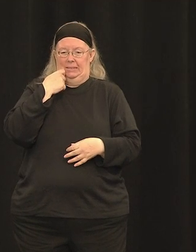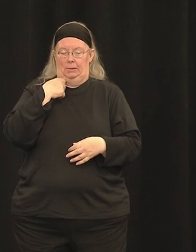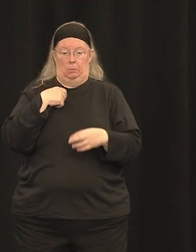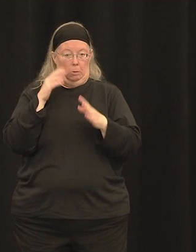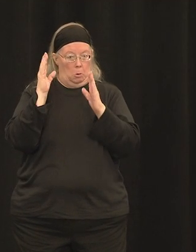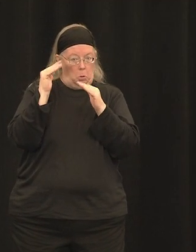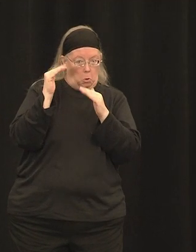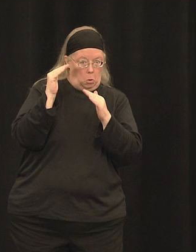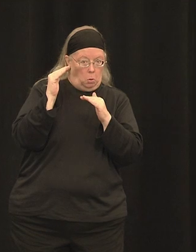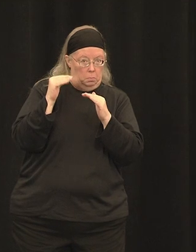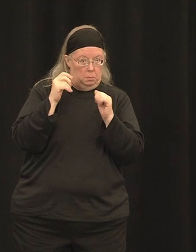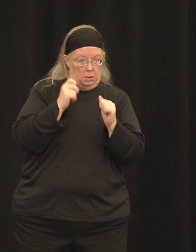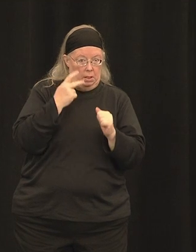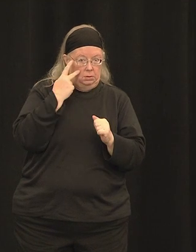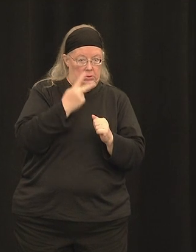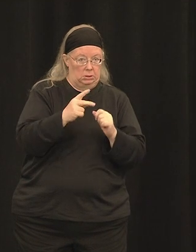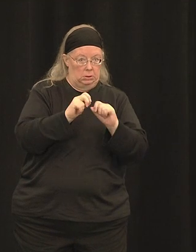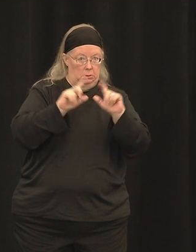play for me.